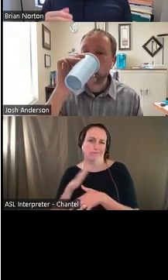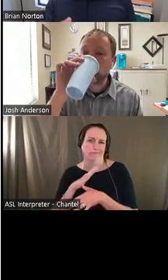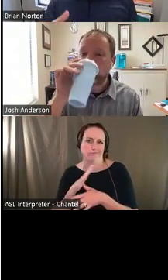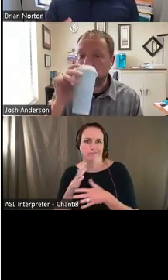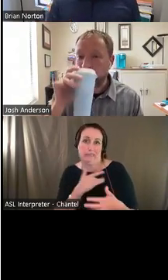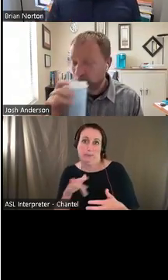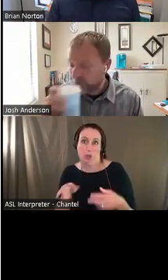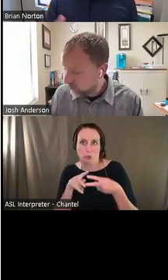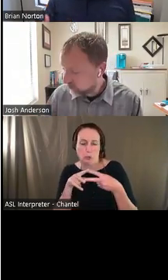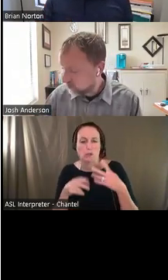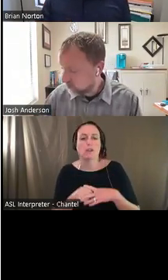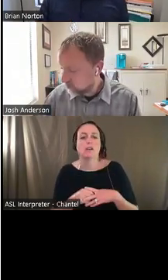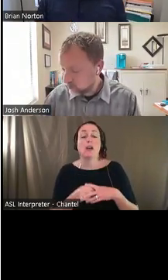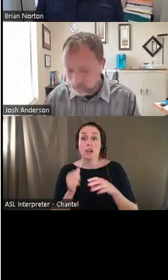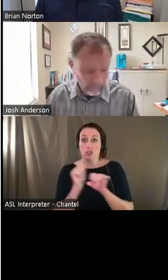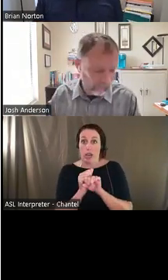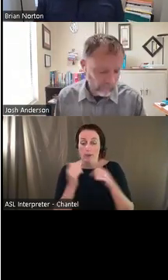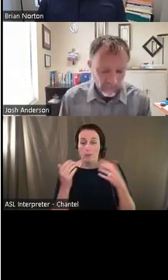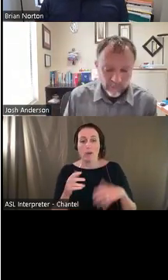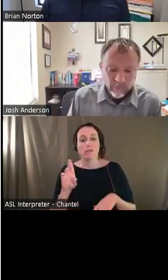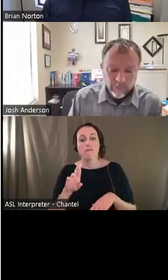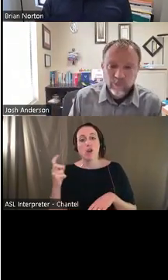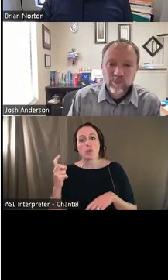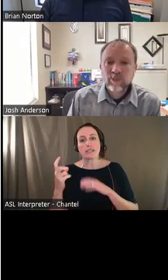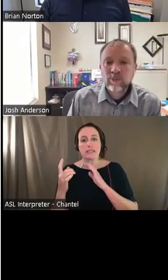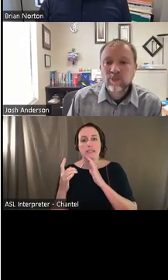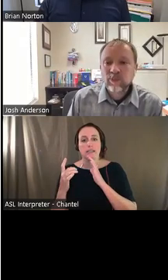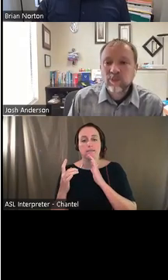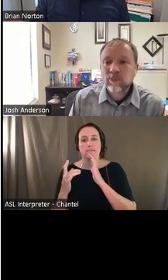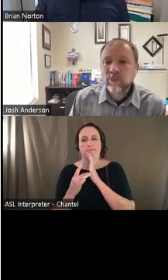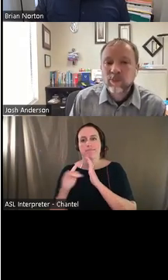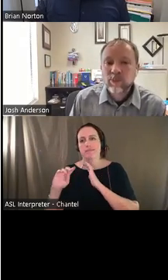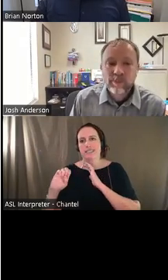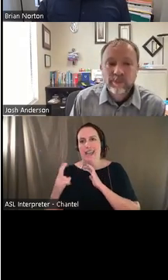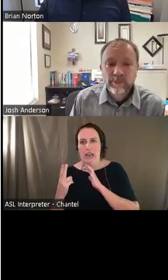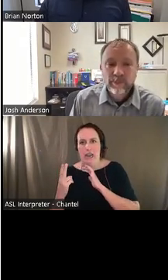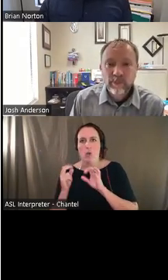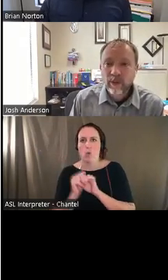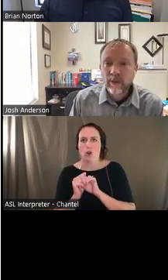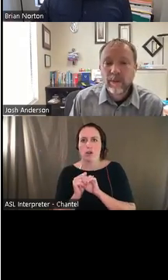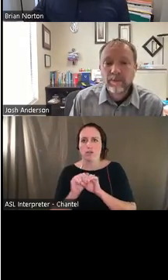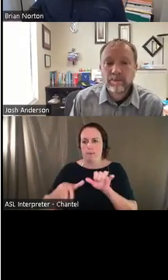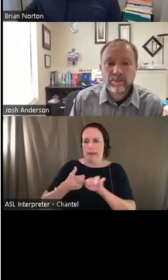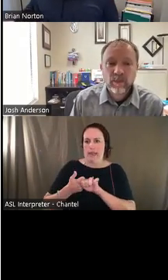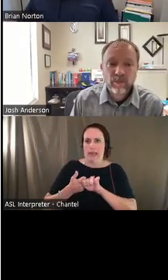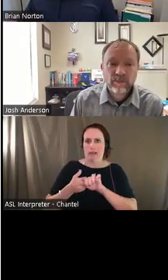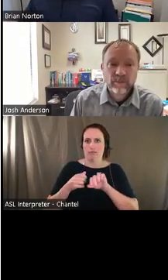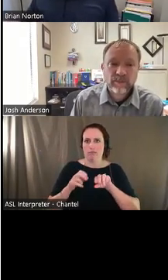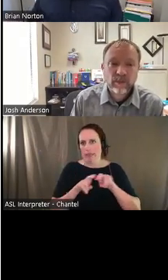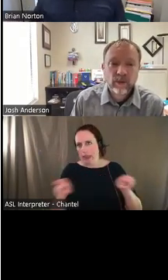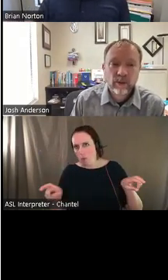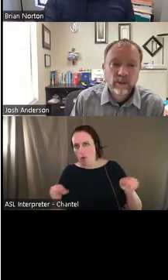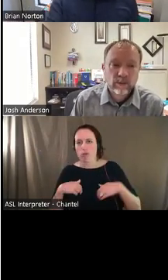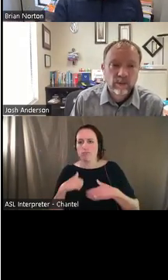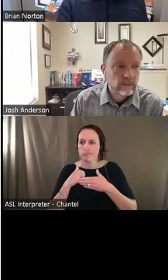this particular store is the person is a pharmacy tech. So they work behind the pharmacy counter. They're getting people, their medications,